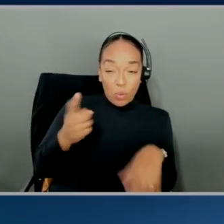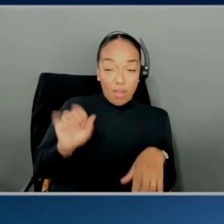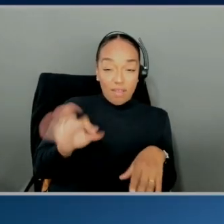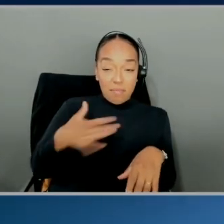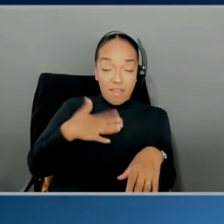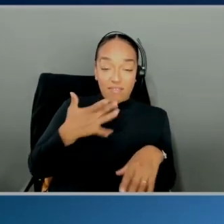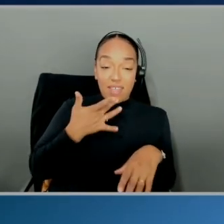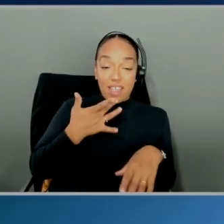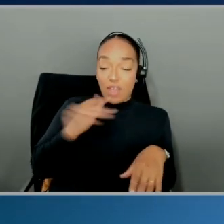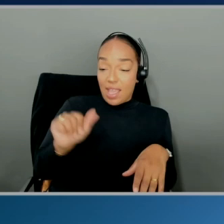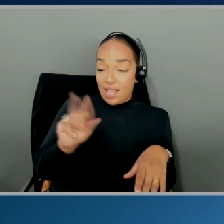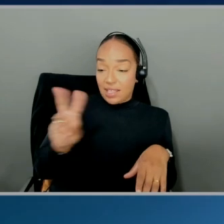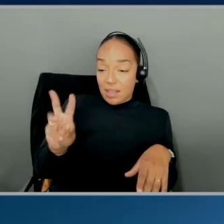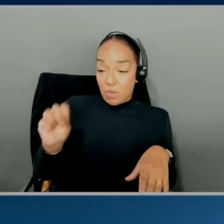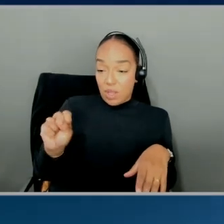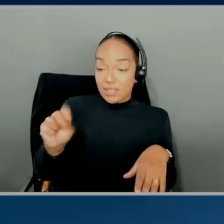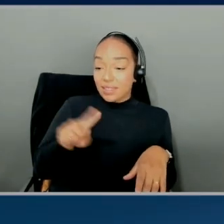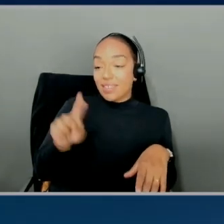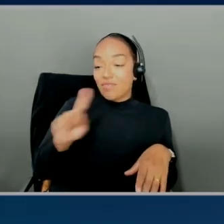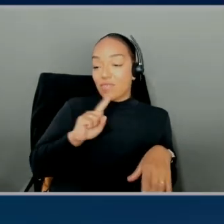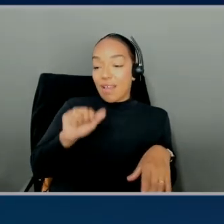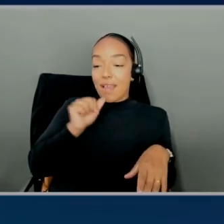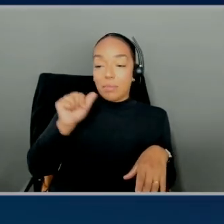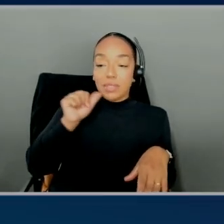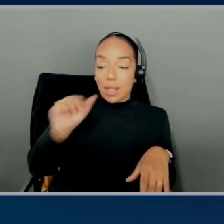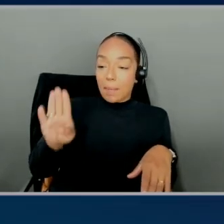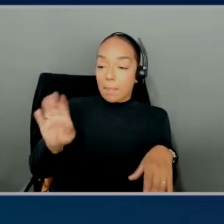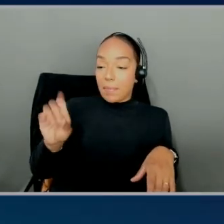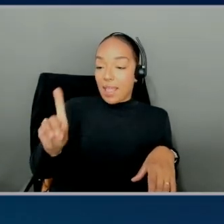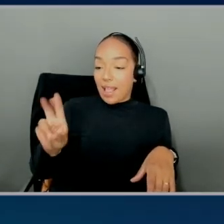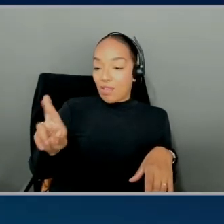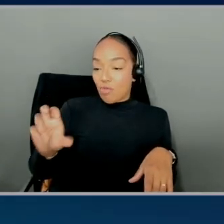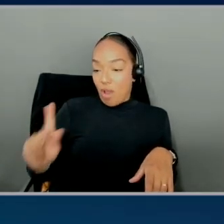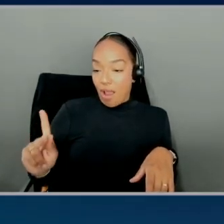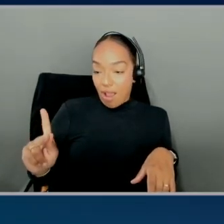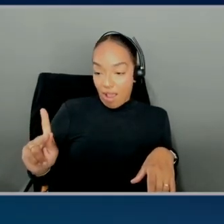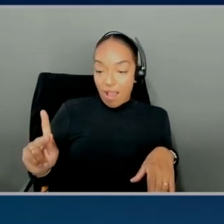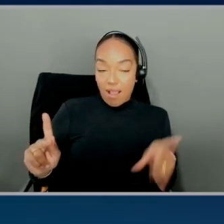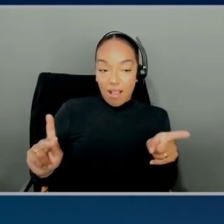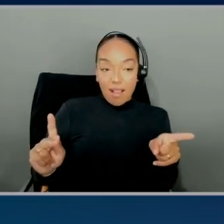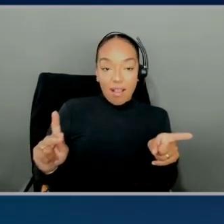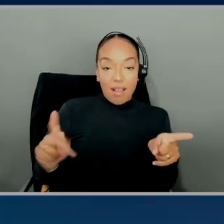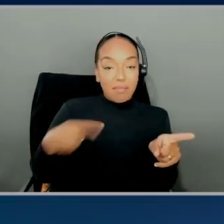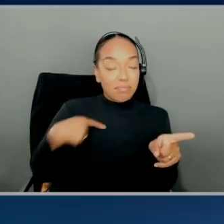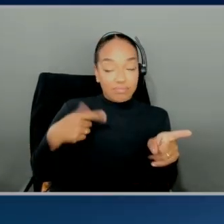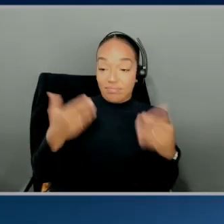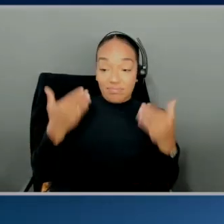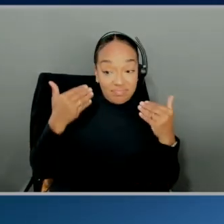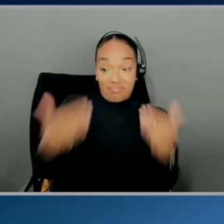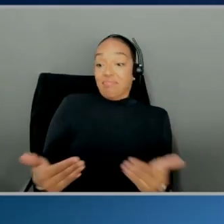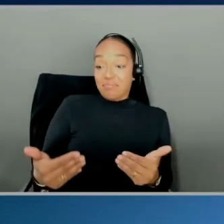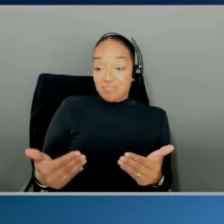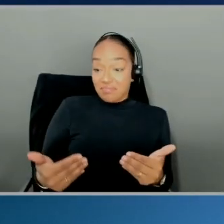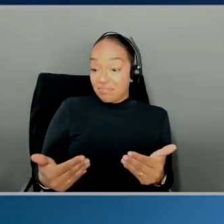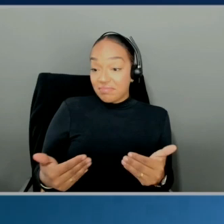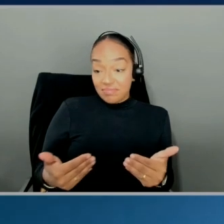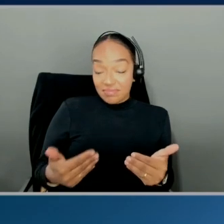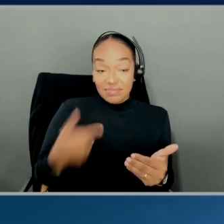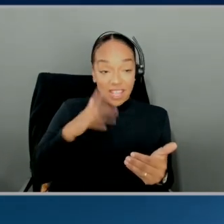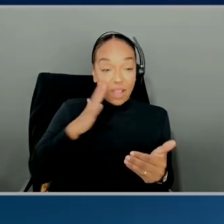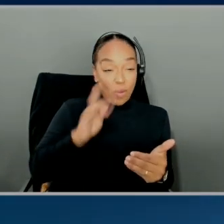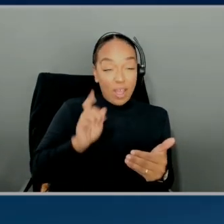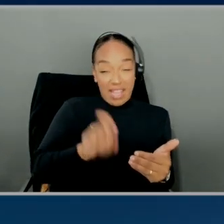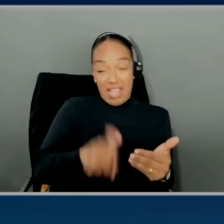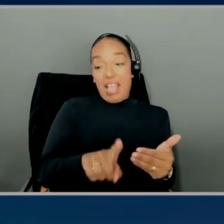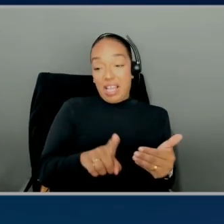services, I think Amazon Bedrock. So, I'm going to start bold. Oh. You're just jumping straight into it. I'm jumping. Don't get me wrong. I'm going to ask some discovery questions here, but